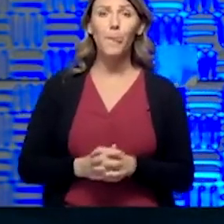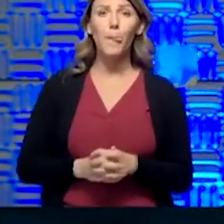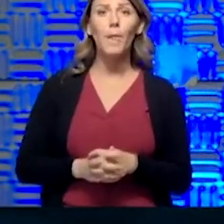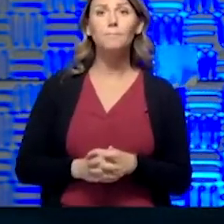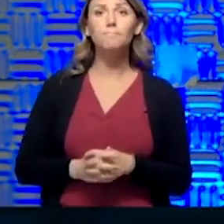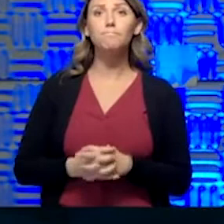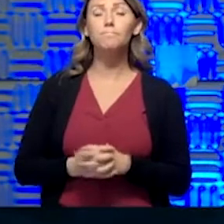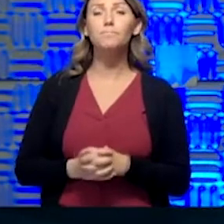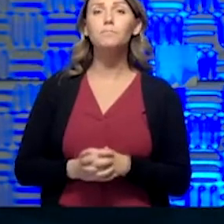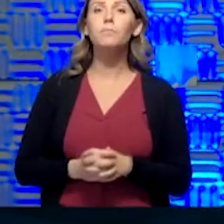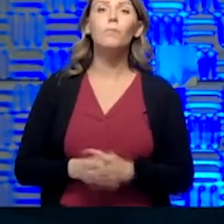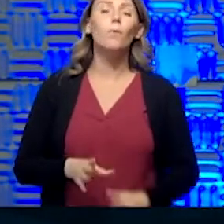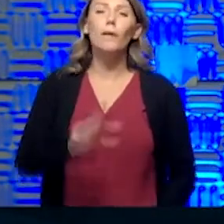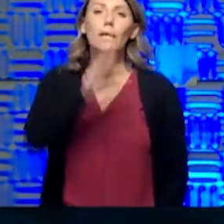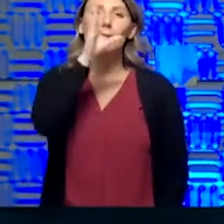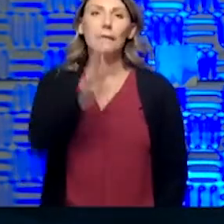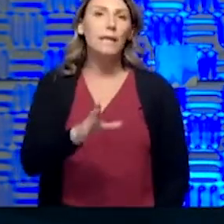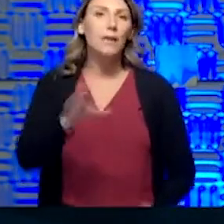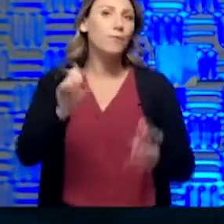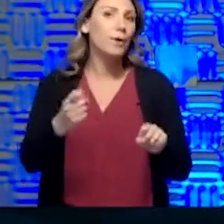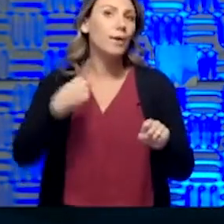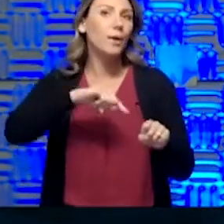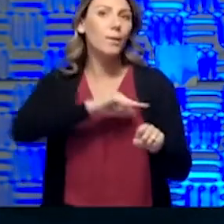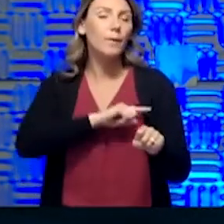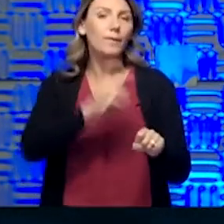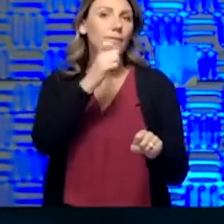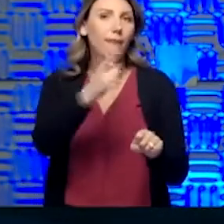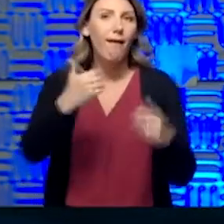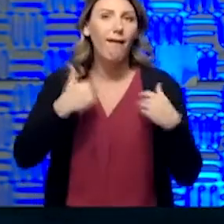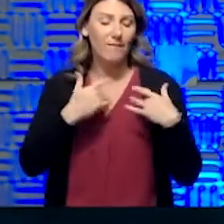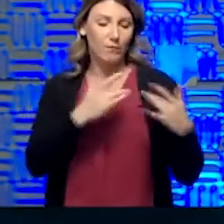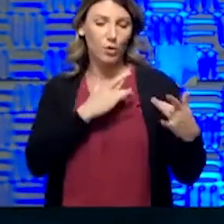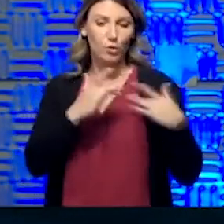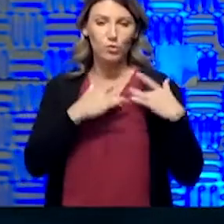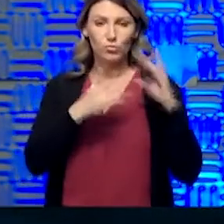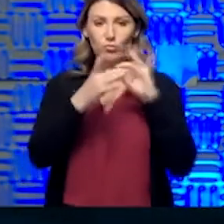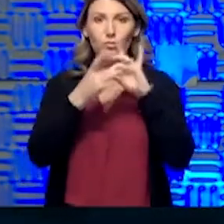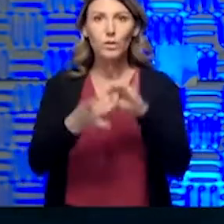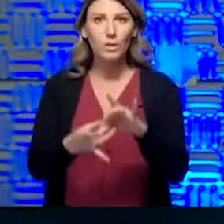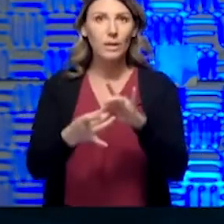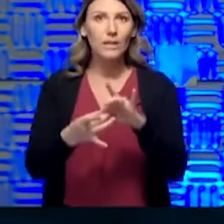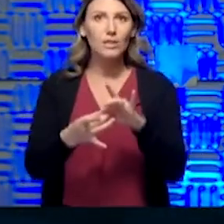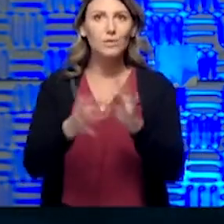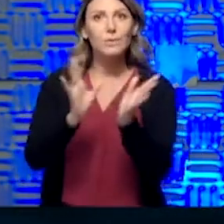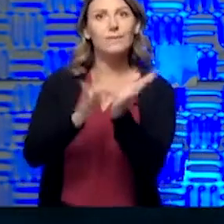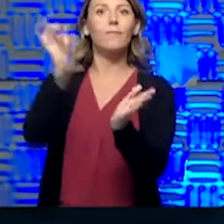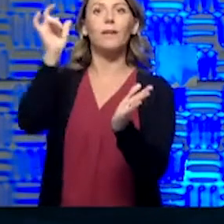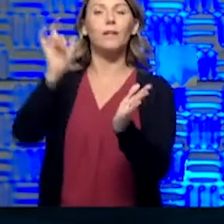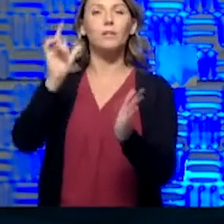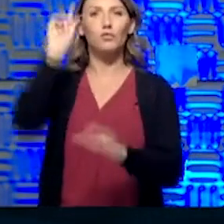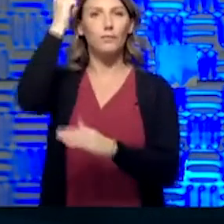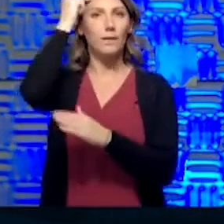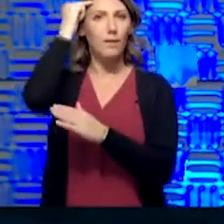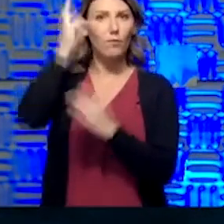Well, never can we not have concerns about abuse of a government program,